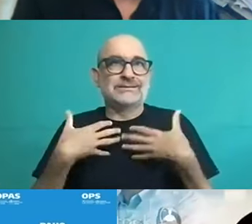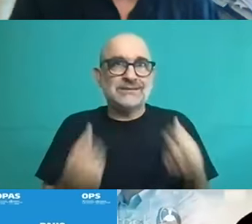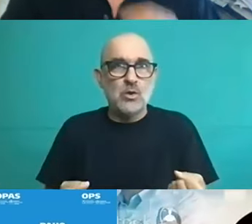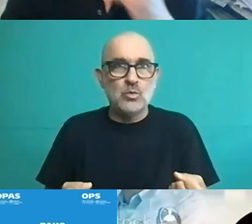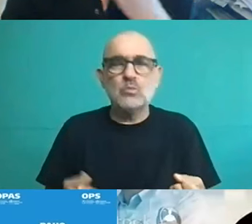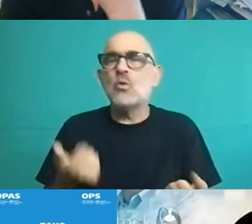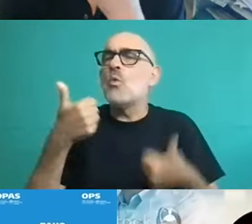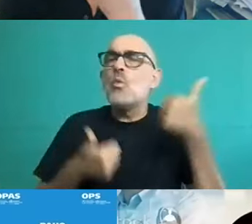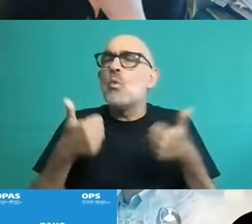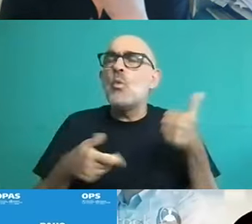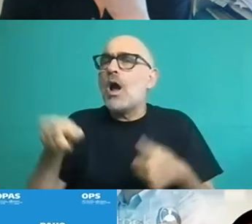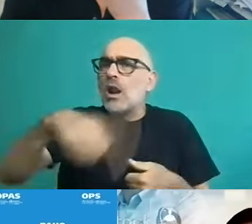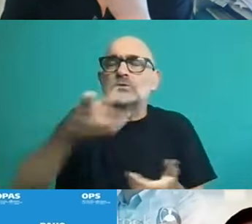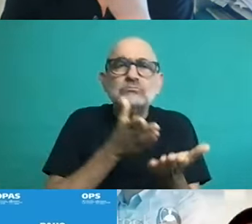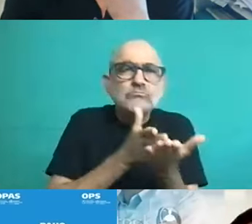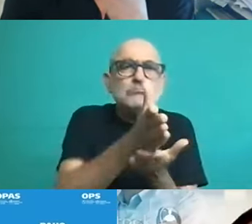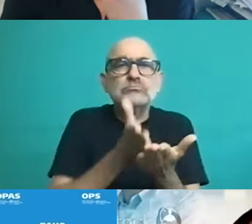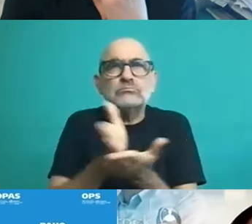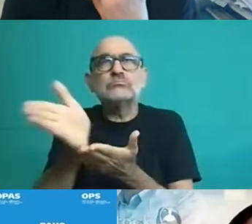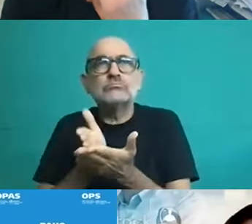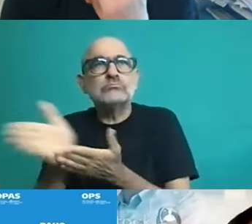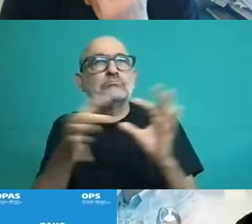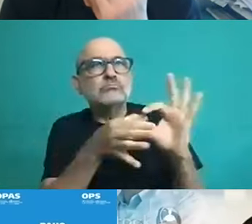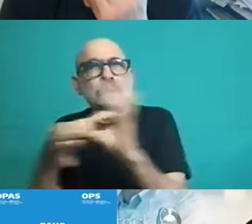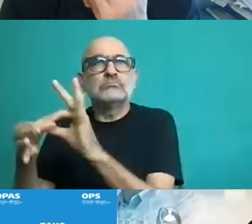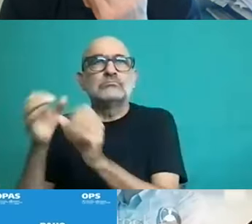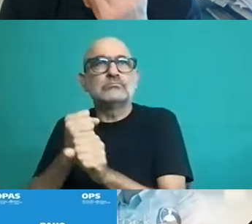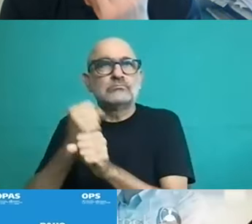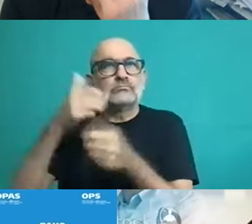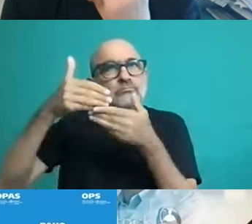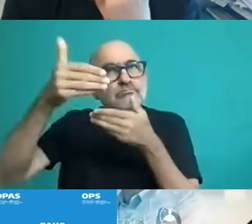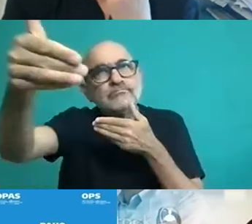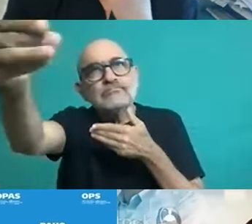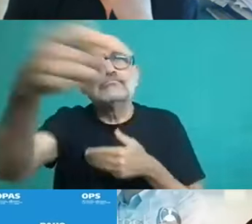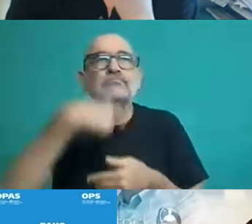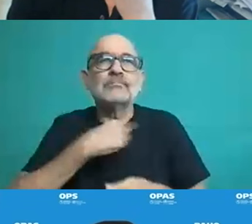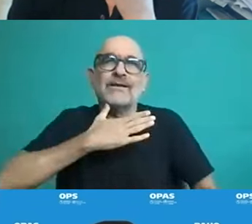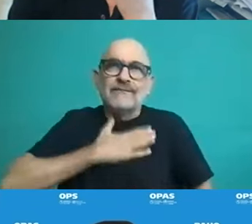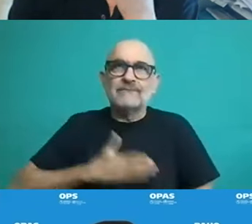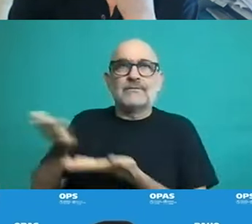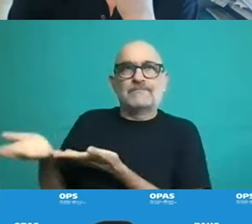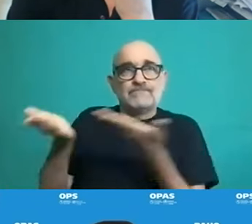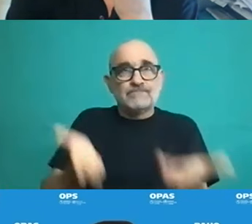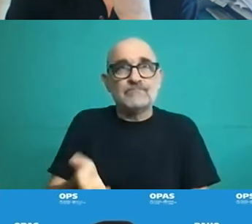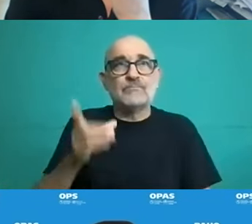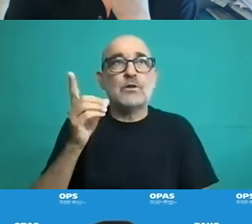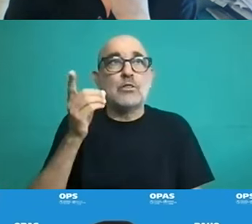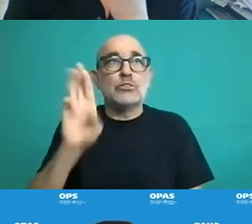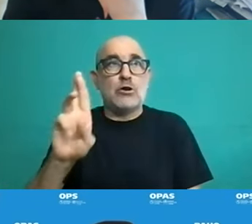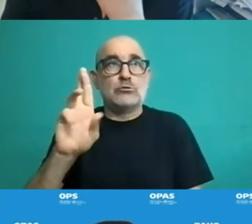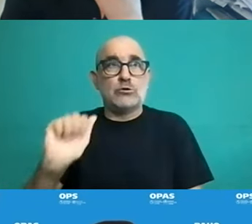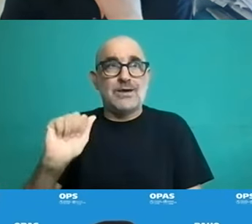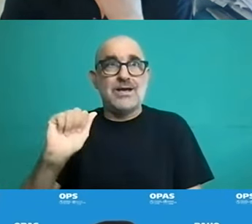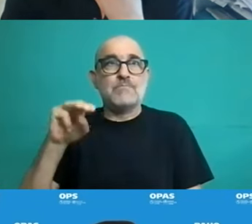Margarita, Margarita Escudero Osorio, who is head for the health insurance